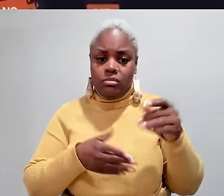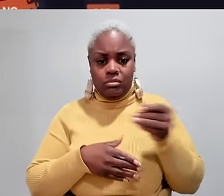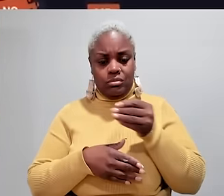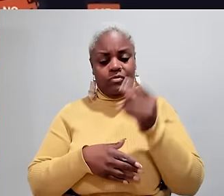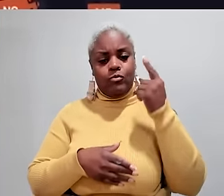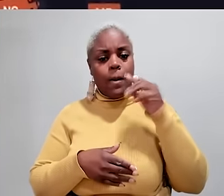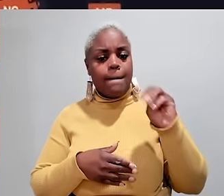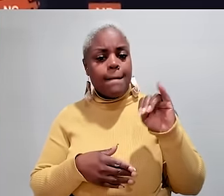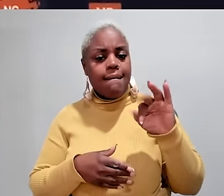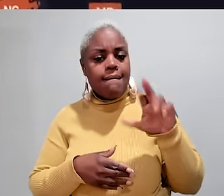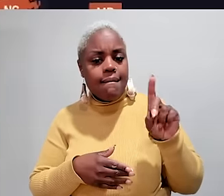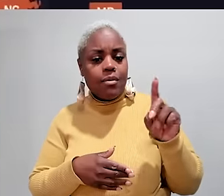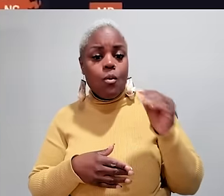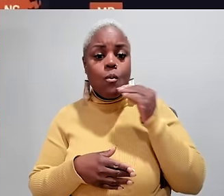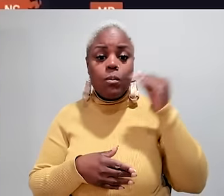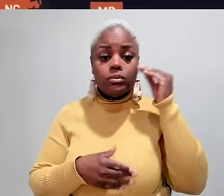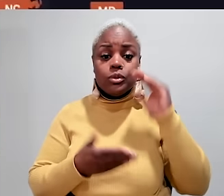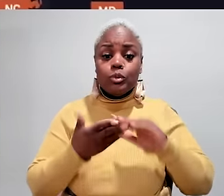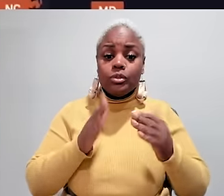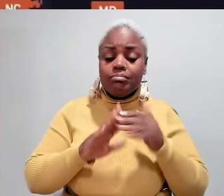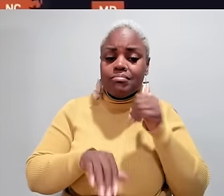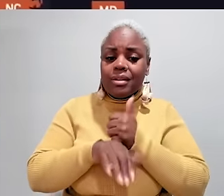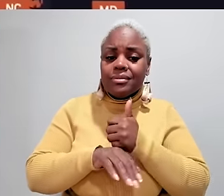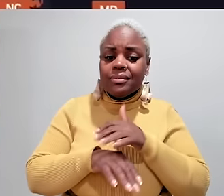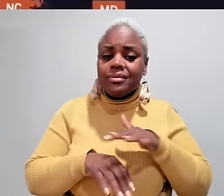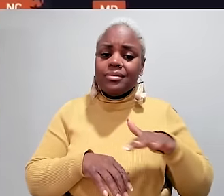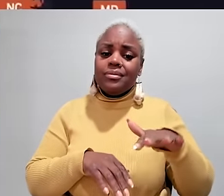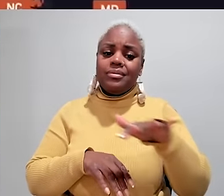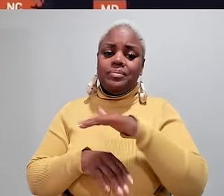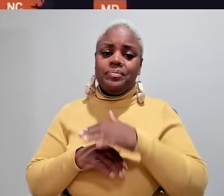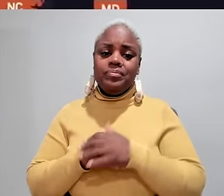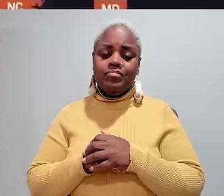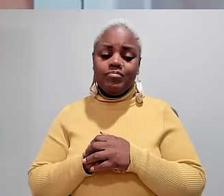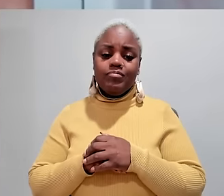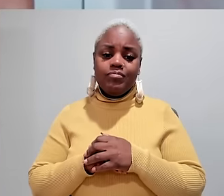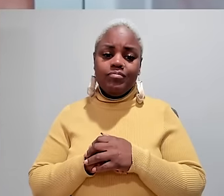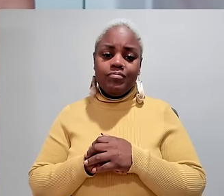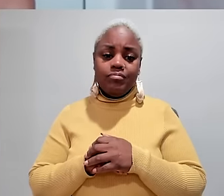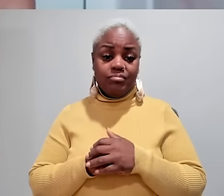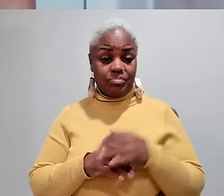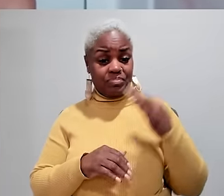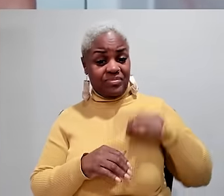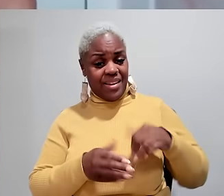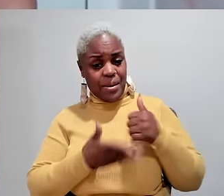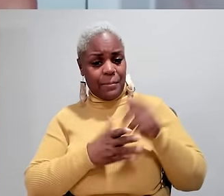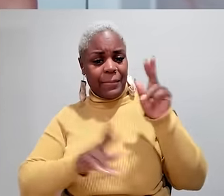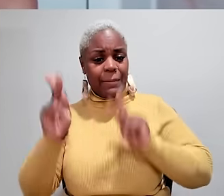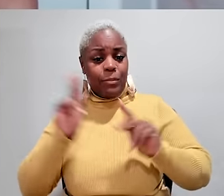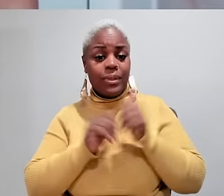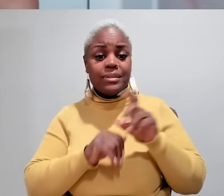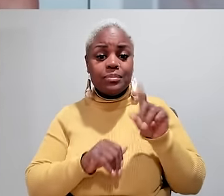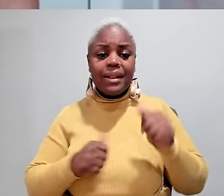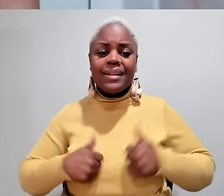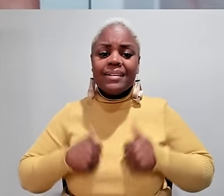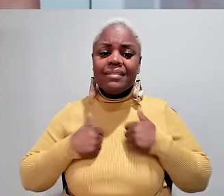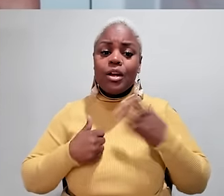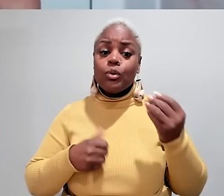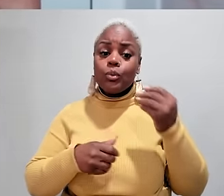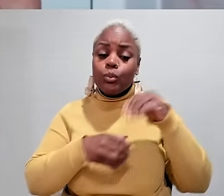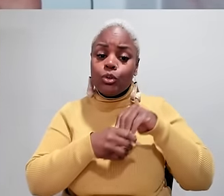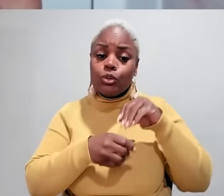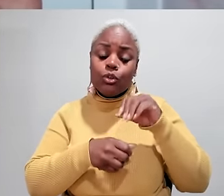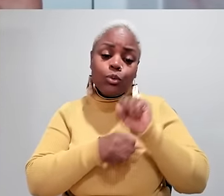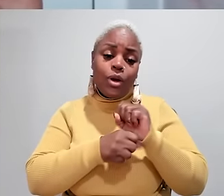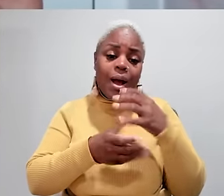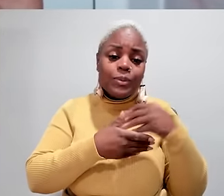waivers entitling them to Medicaid home and community-based services, benefits that help people with disabilities live